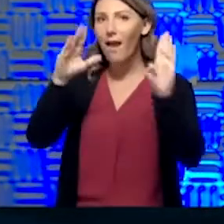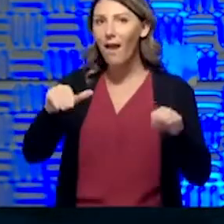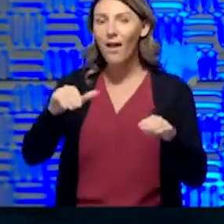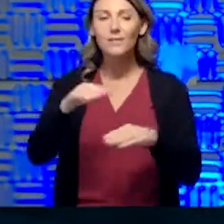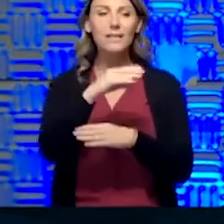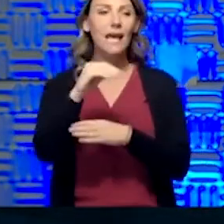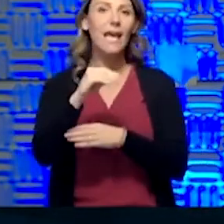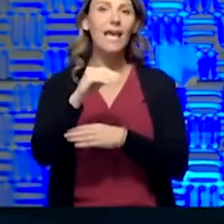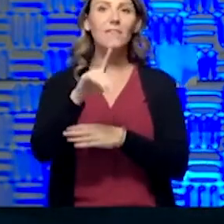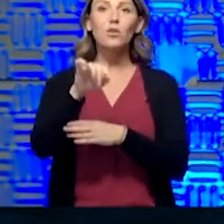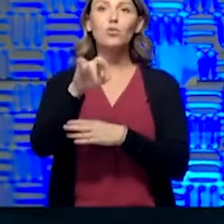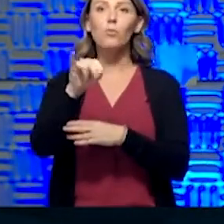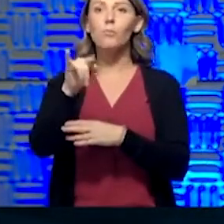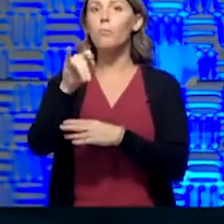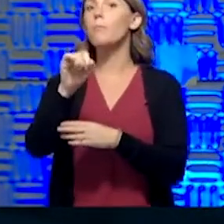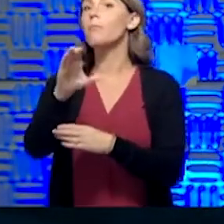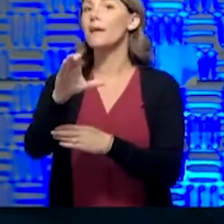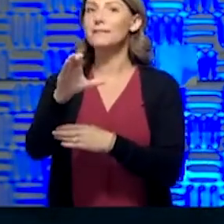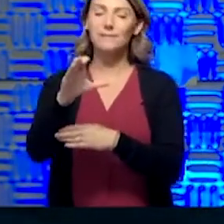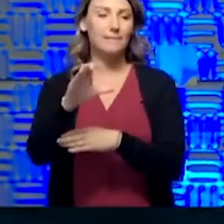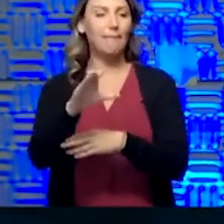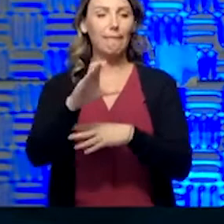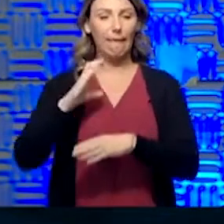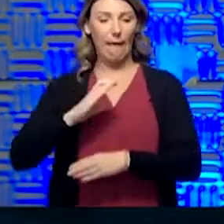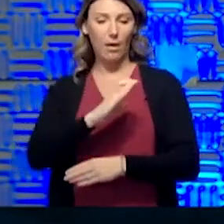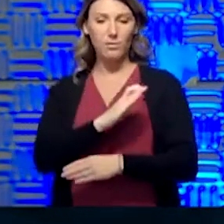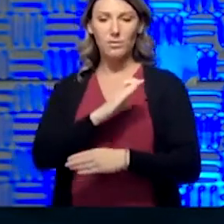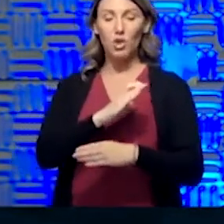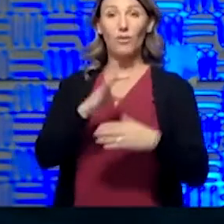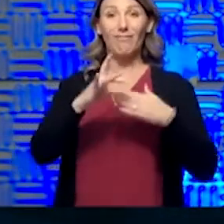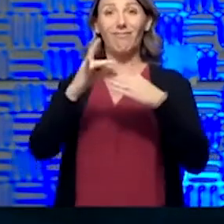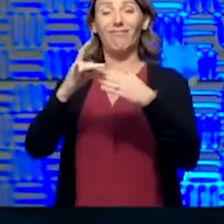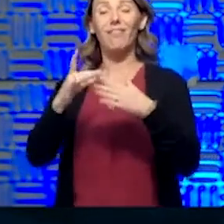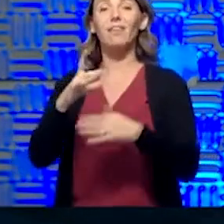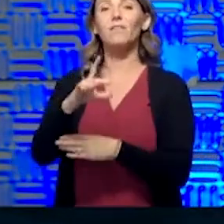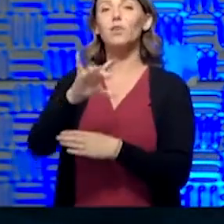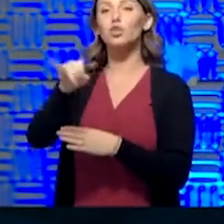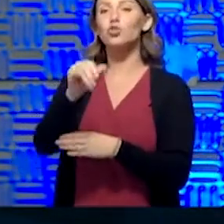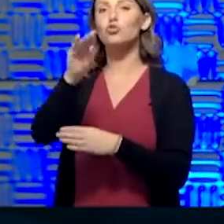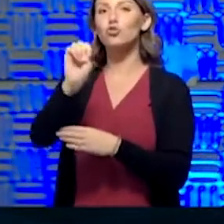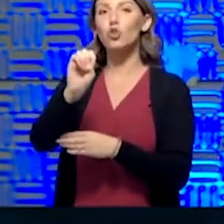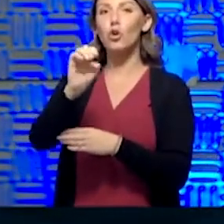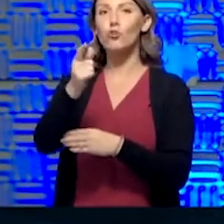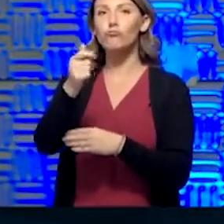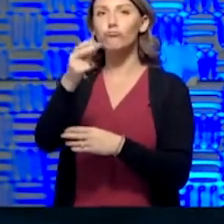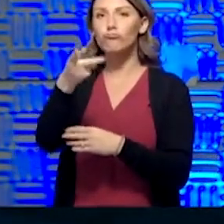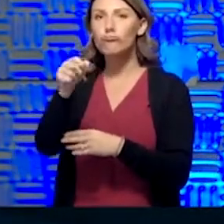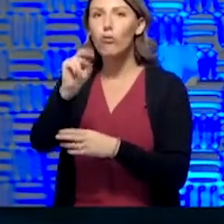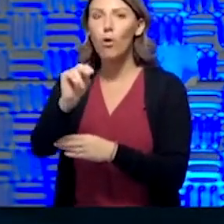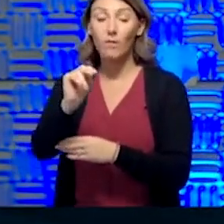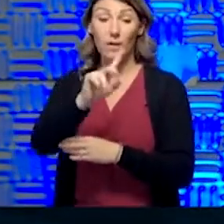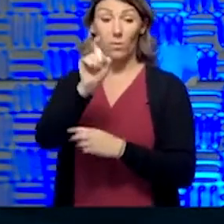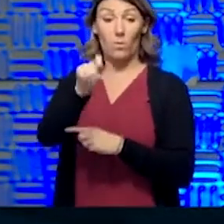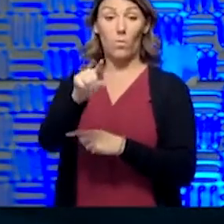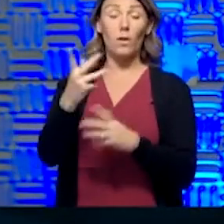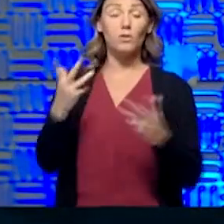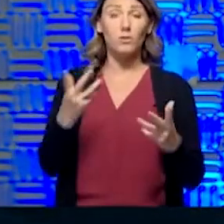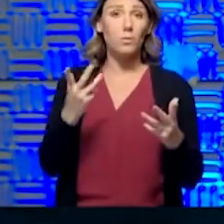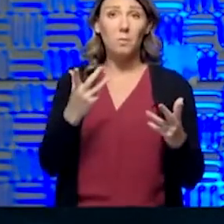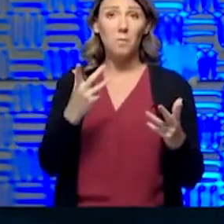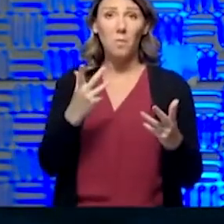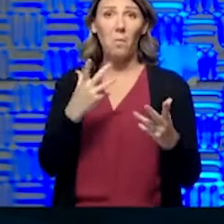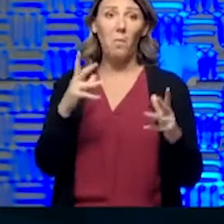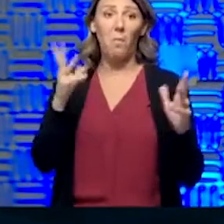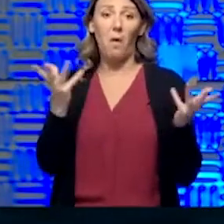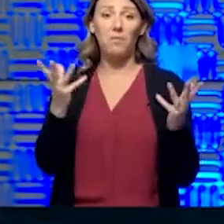Council. And the head of it is a guy named Joe Grogan. He and I conversed last week, and the question was, what can the White House,